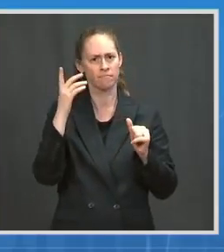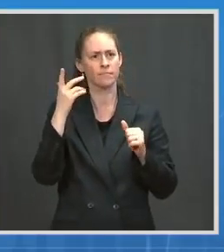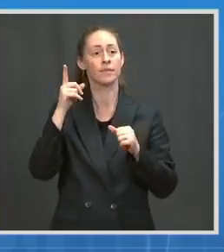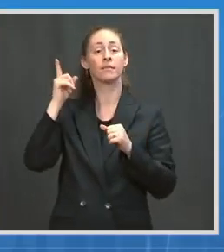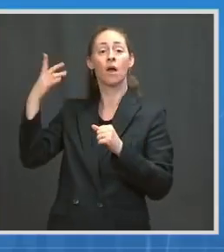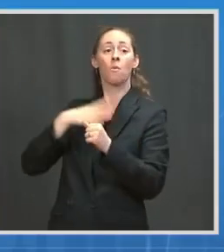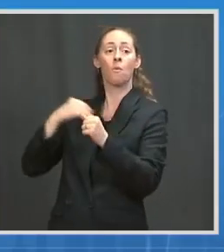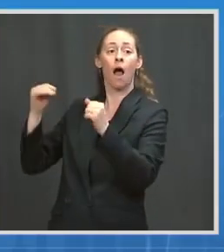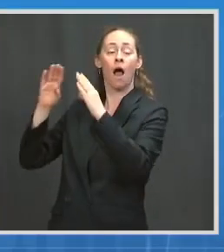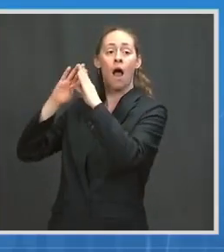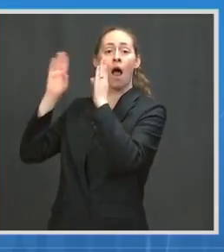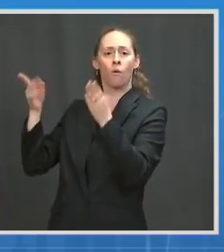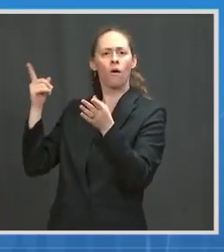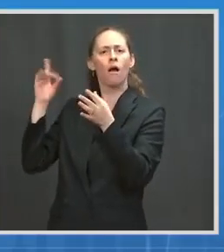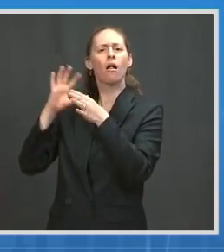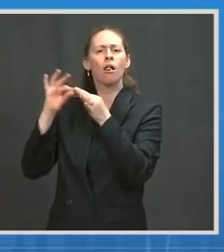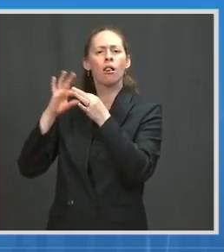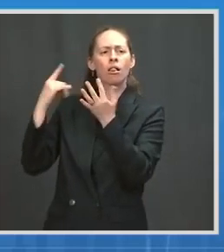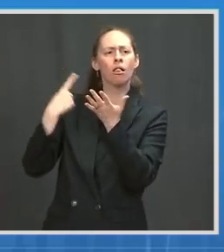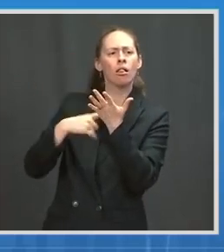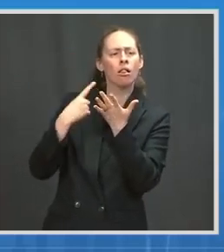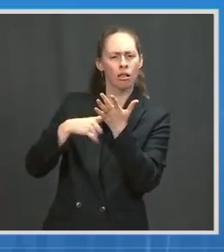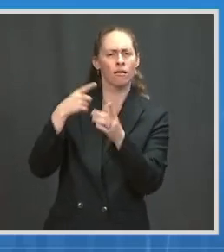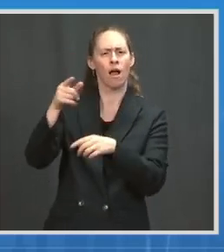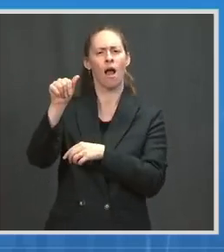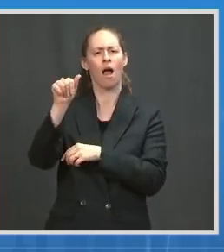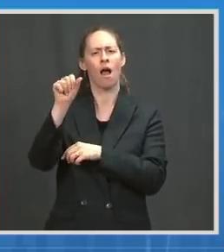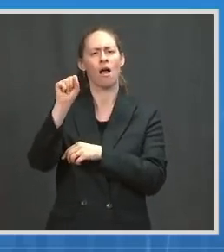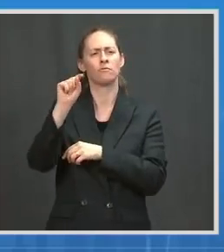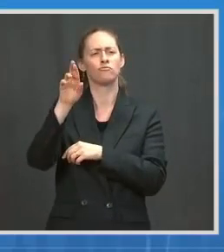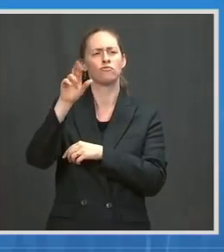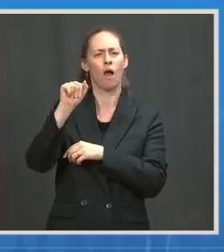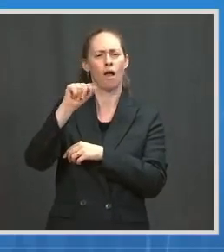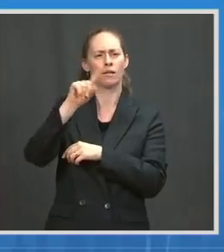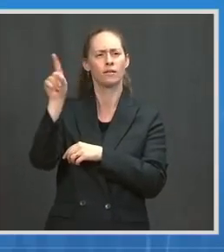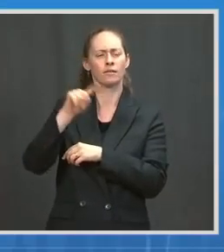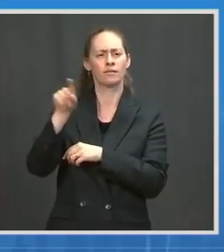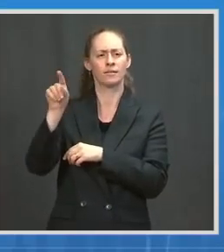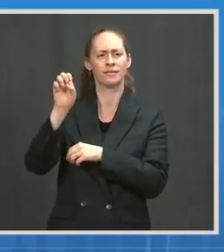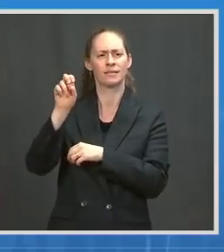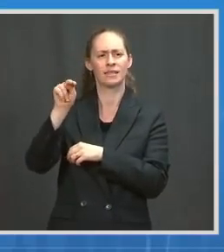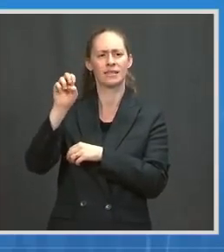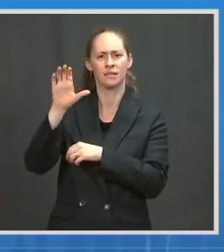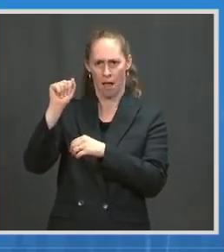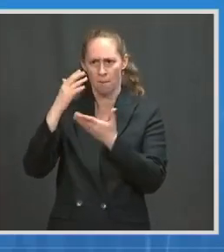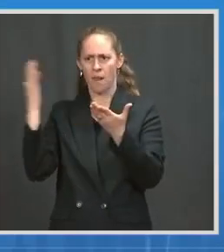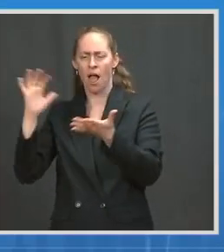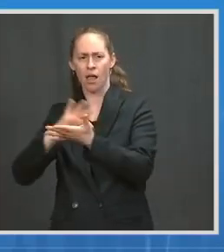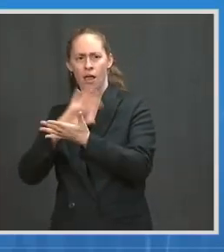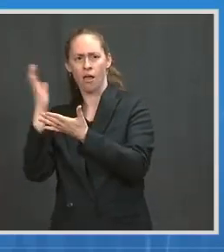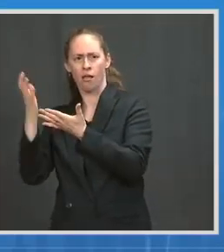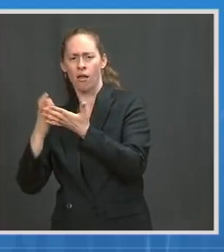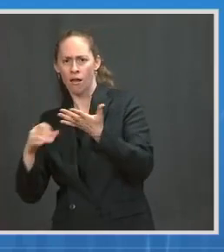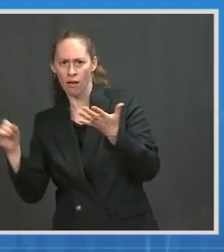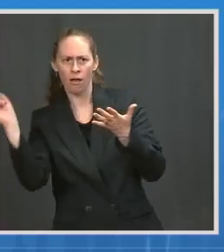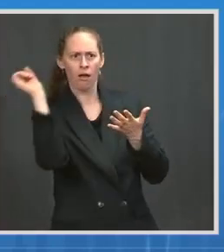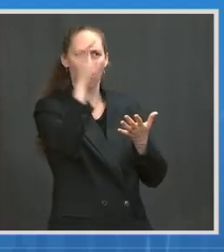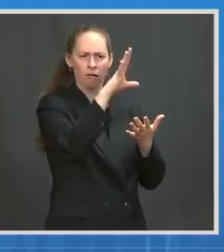helping provide some of its own allocations to countries in need. But it still amounts to, you the U.S.